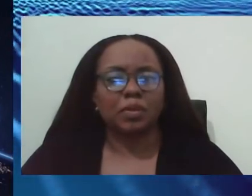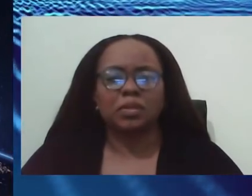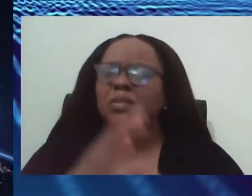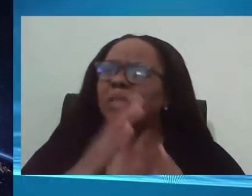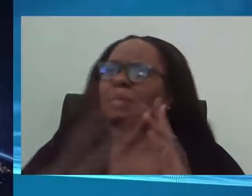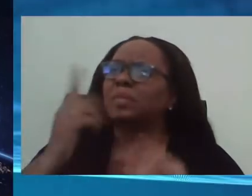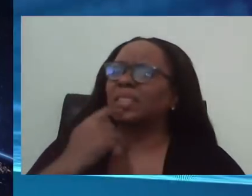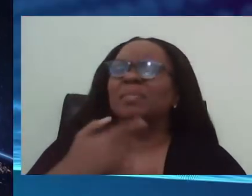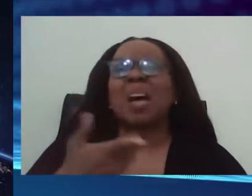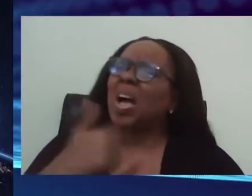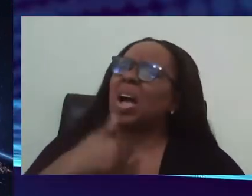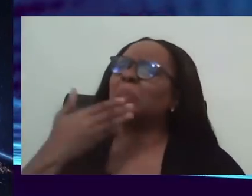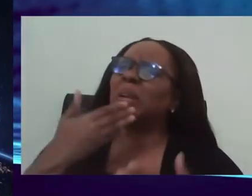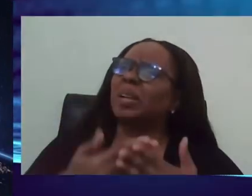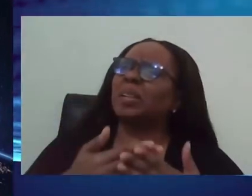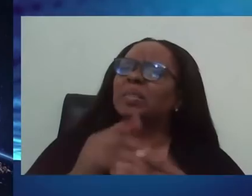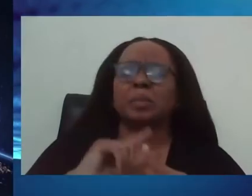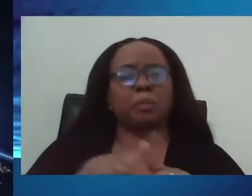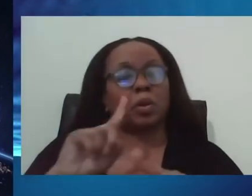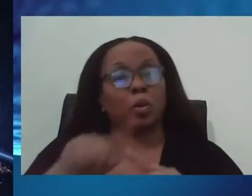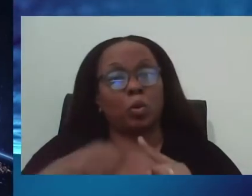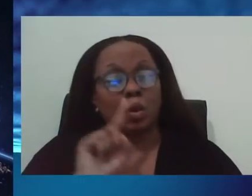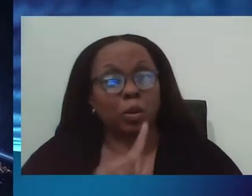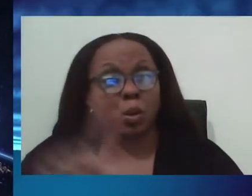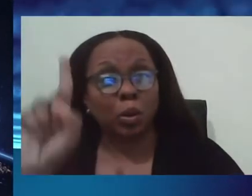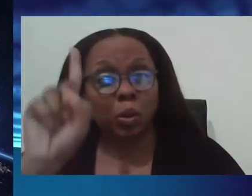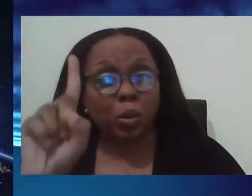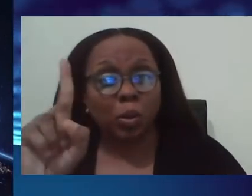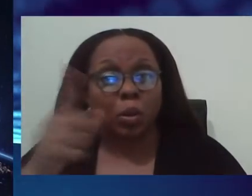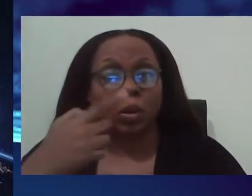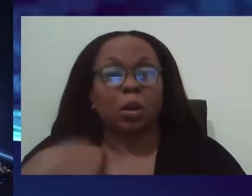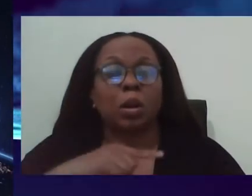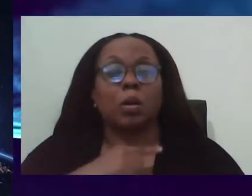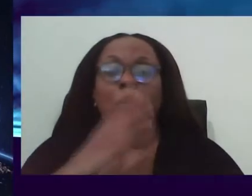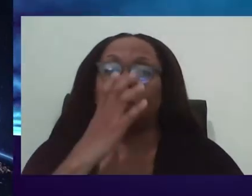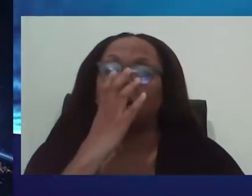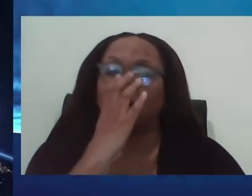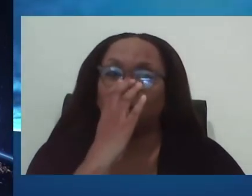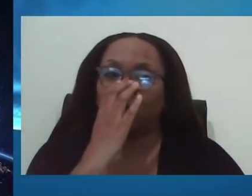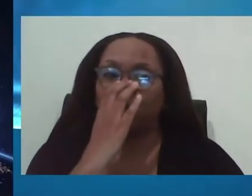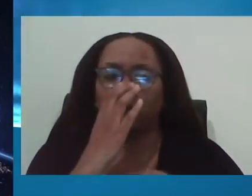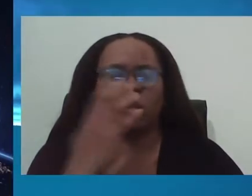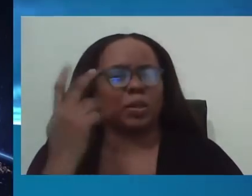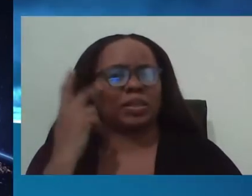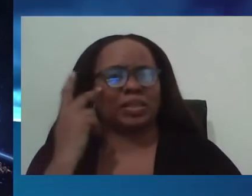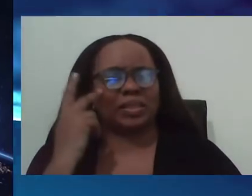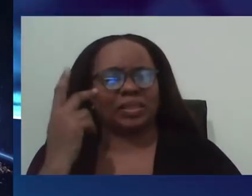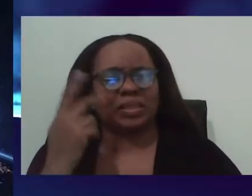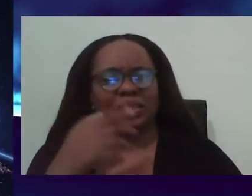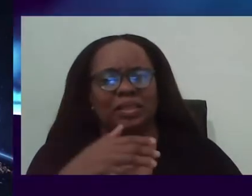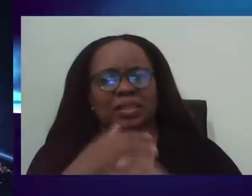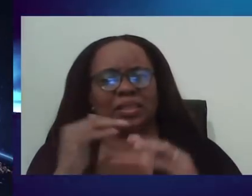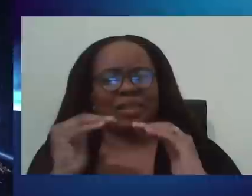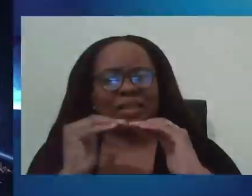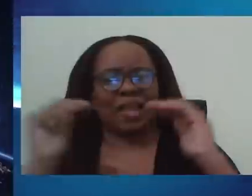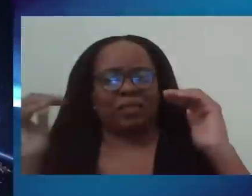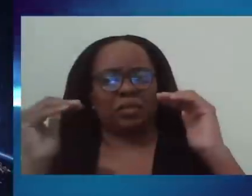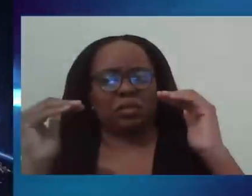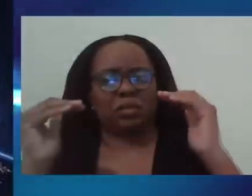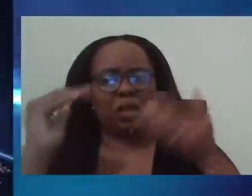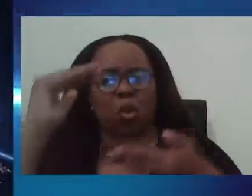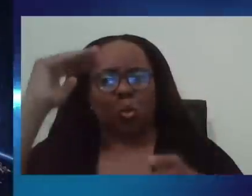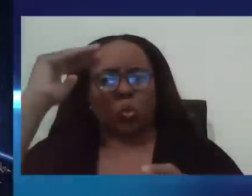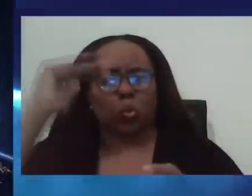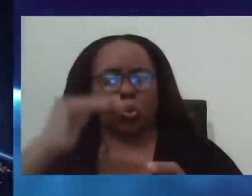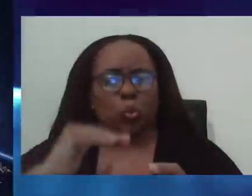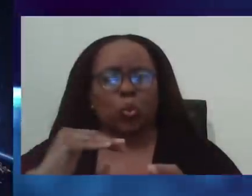no, no, I'm good. But when they present and we take the oxygenation status, we are now starting to notice that that person has diminished oxygenation.